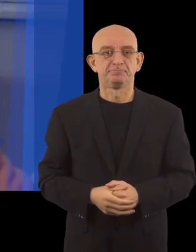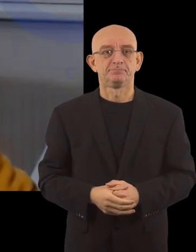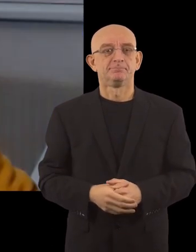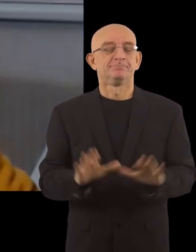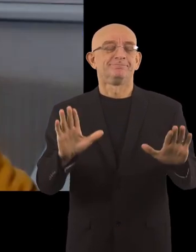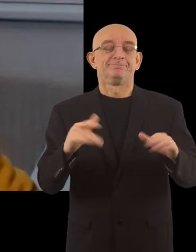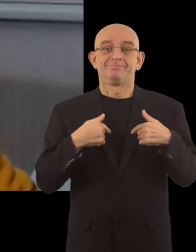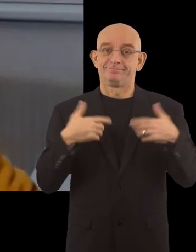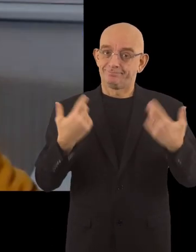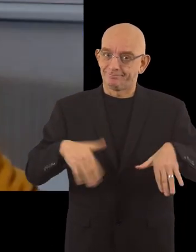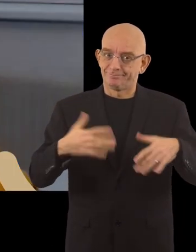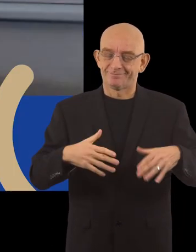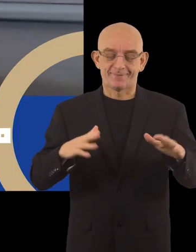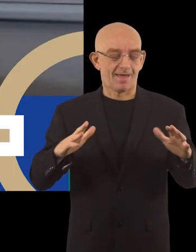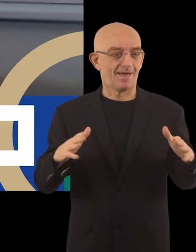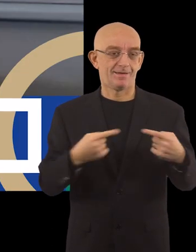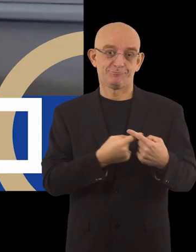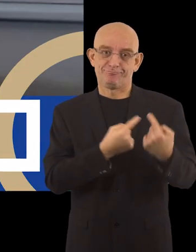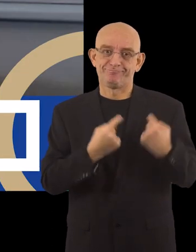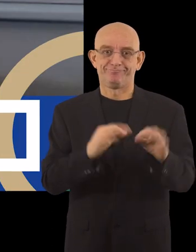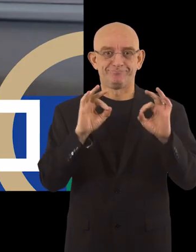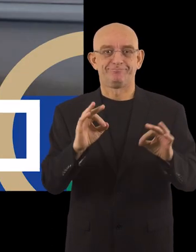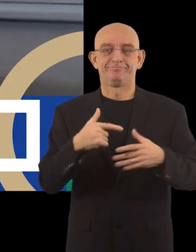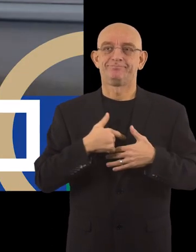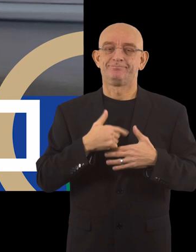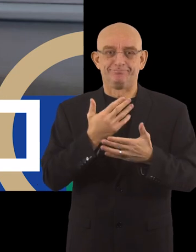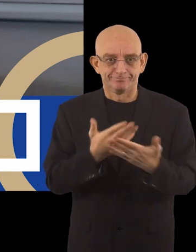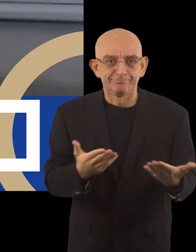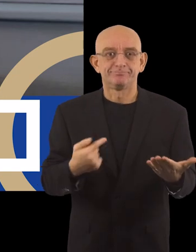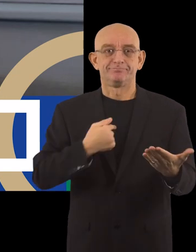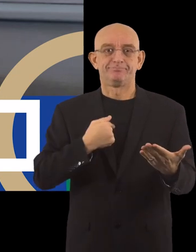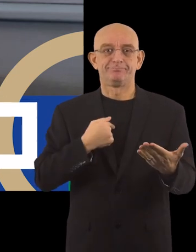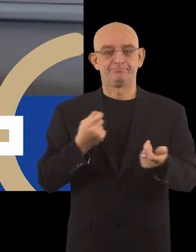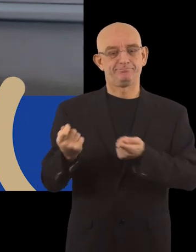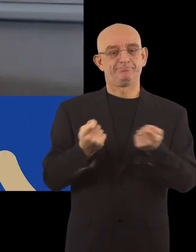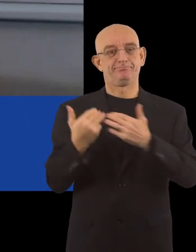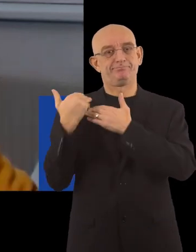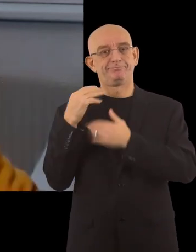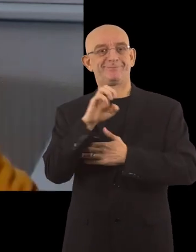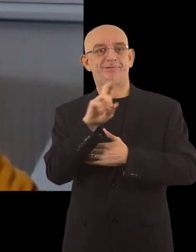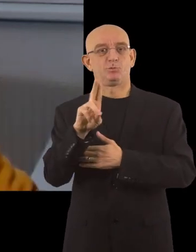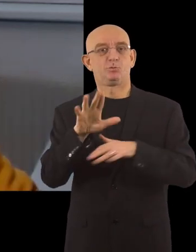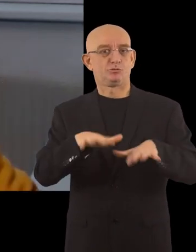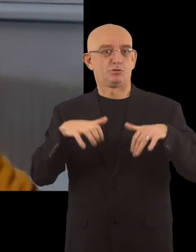I must say it has been an incredible pleasure and honor to serve as the chair of the EU jury.